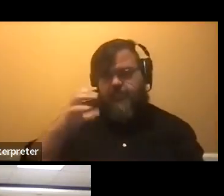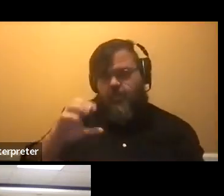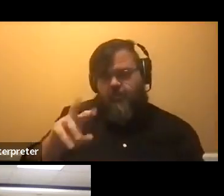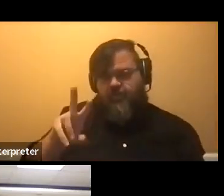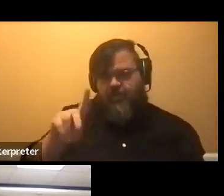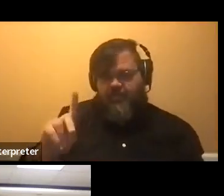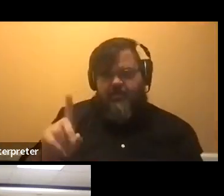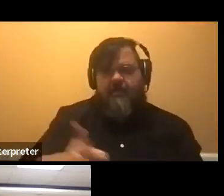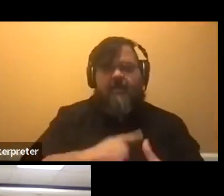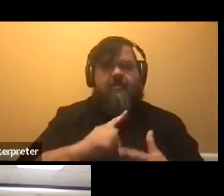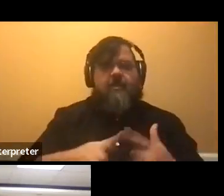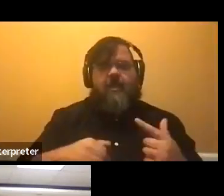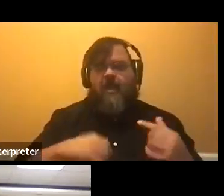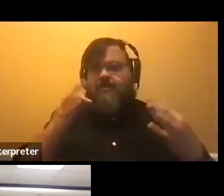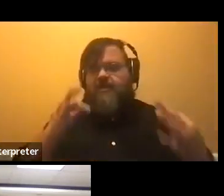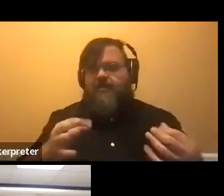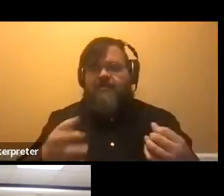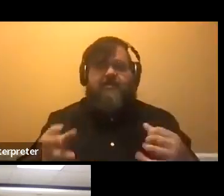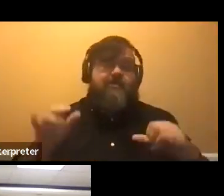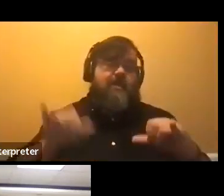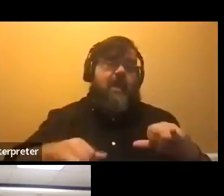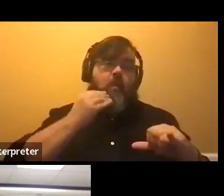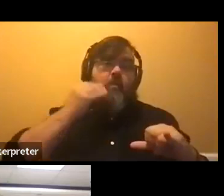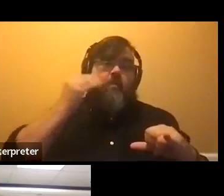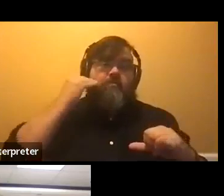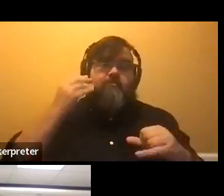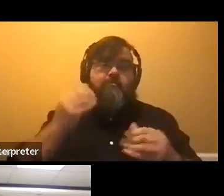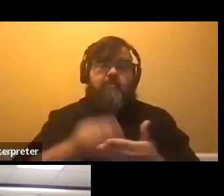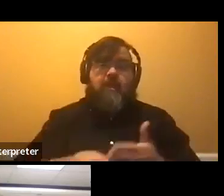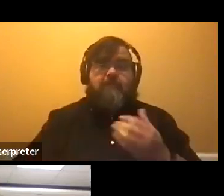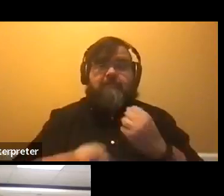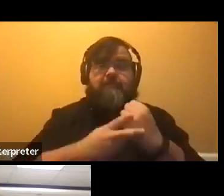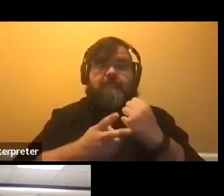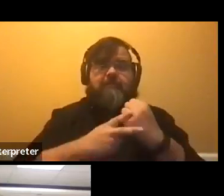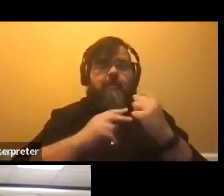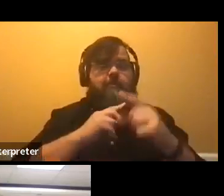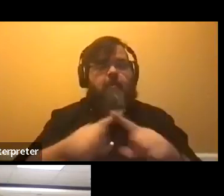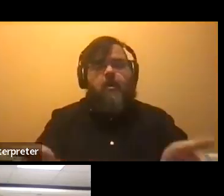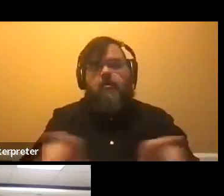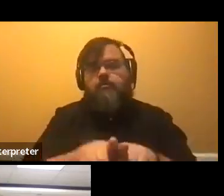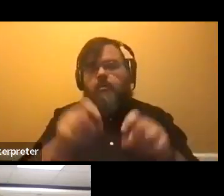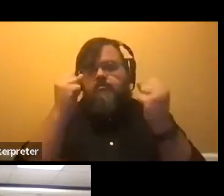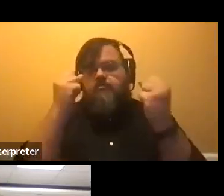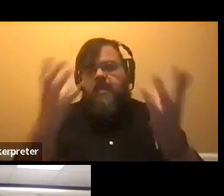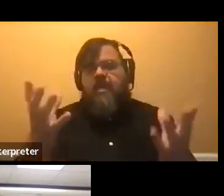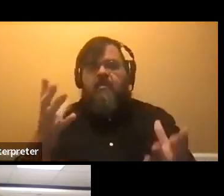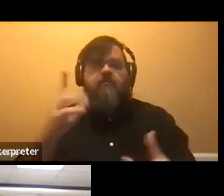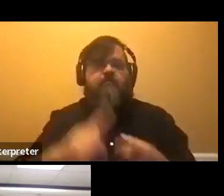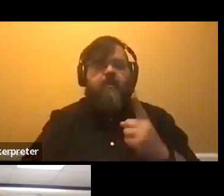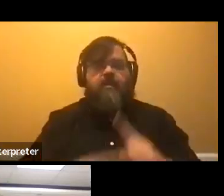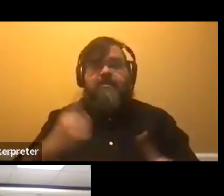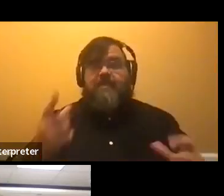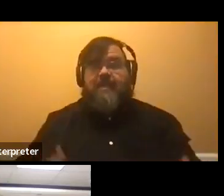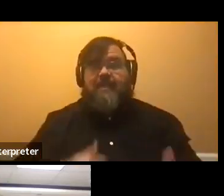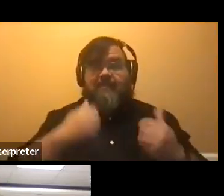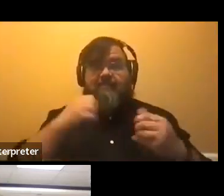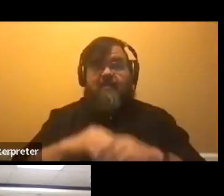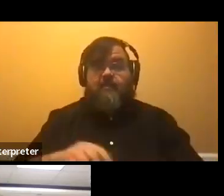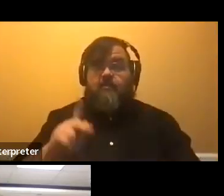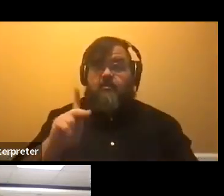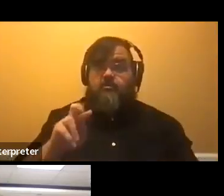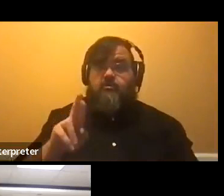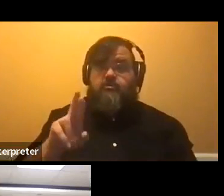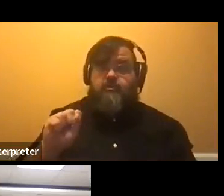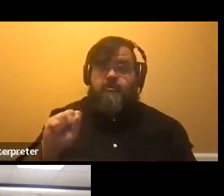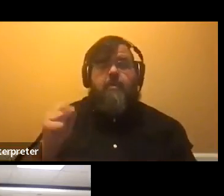deciding to just stay at home to save money. Um, but I also had a lot of friends that lived in CURS, absolutely loved it. Um, a lot of people